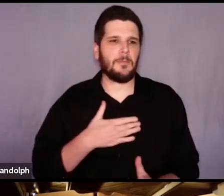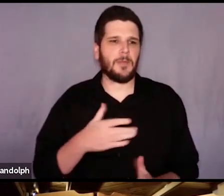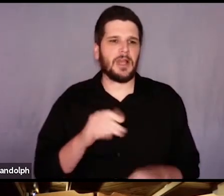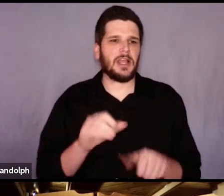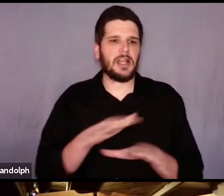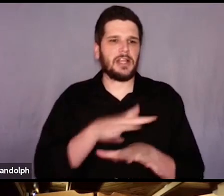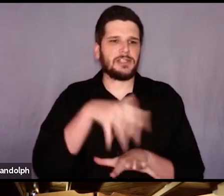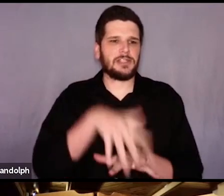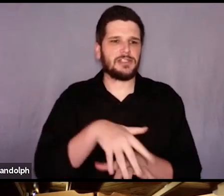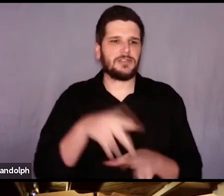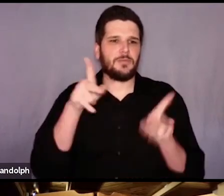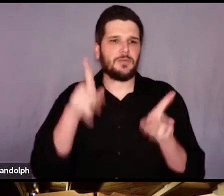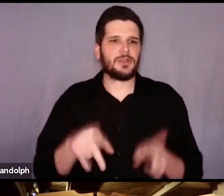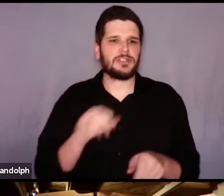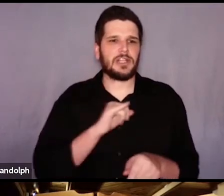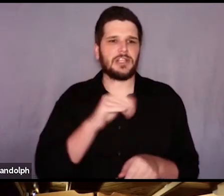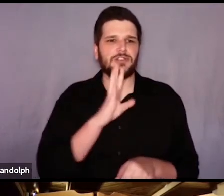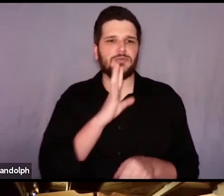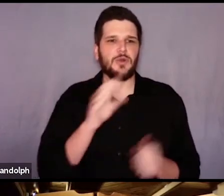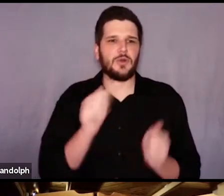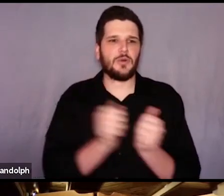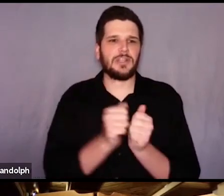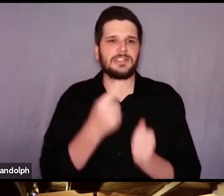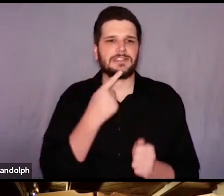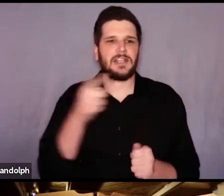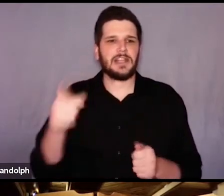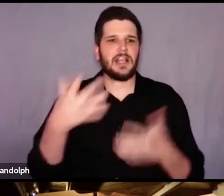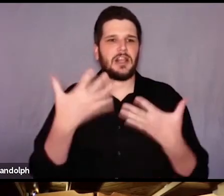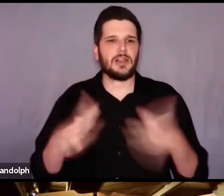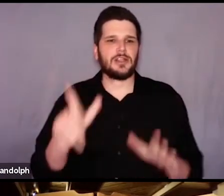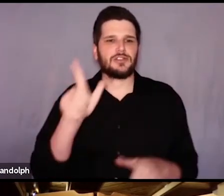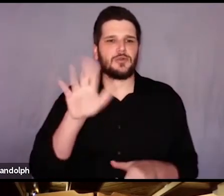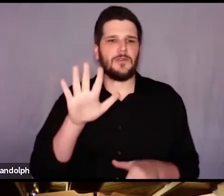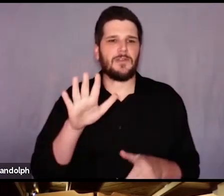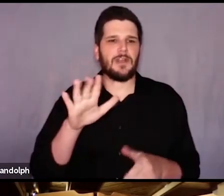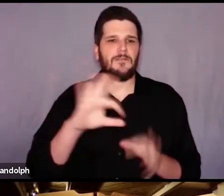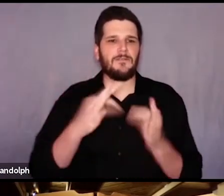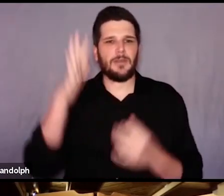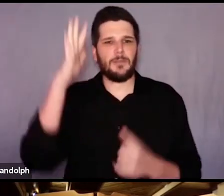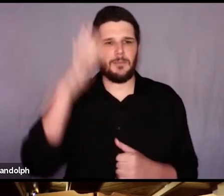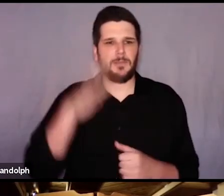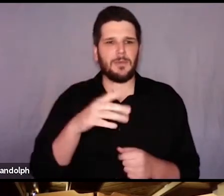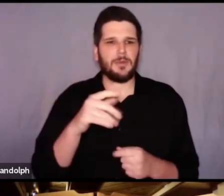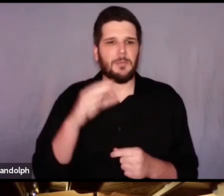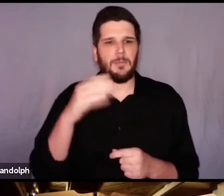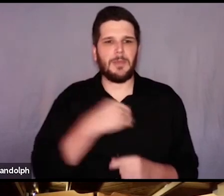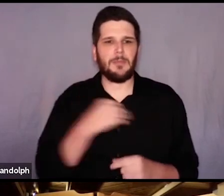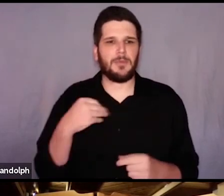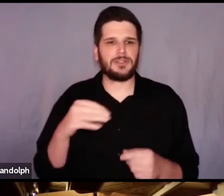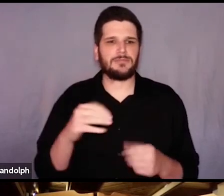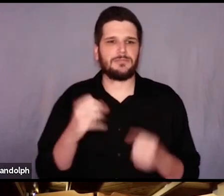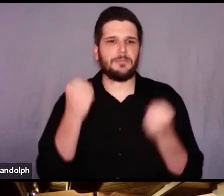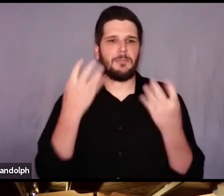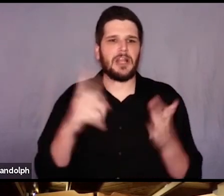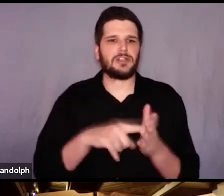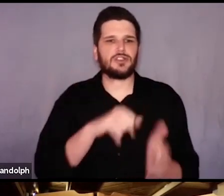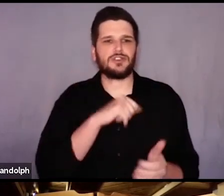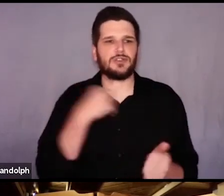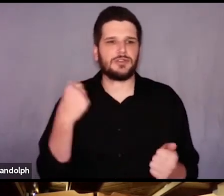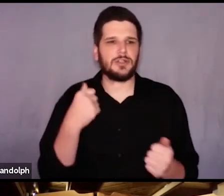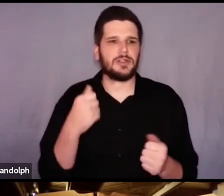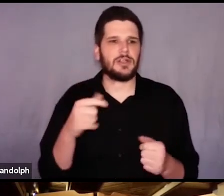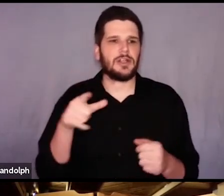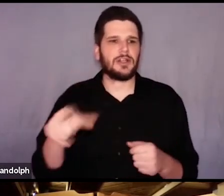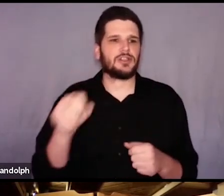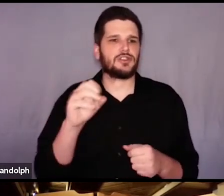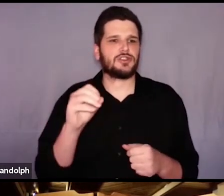neo-colonialist death cult on their land. They can name and date stamp the first ever suicide we caused. Our biological